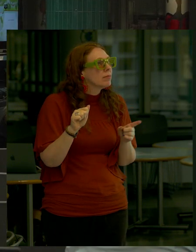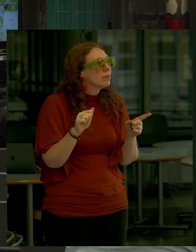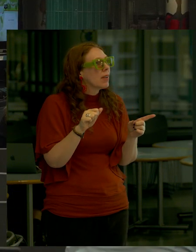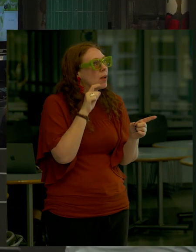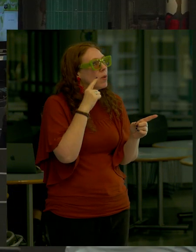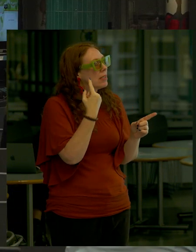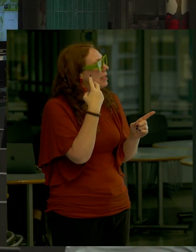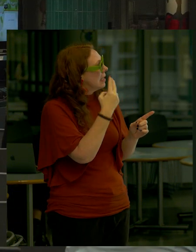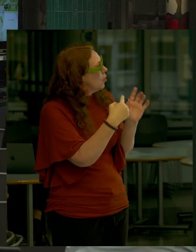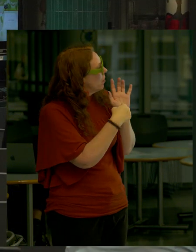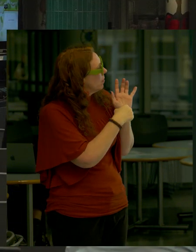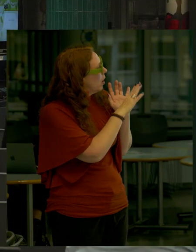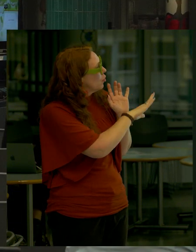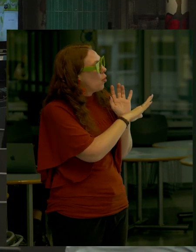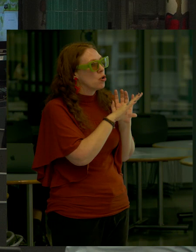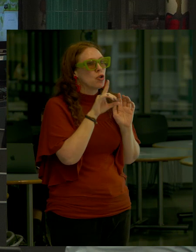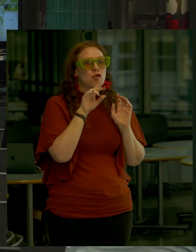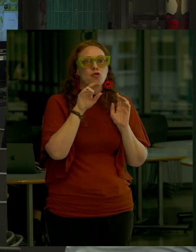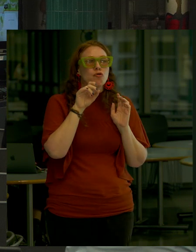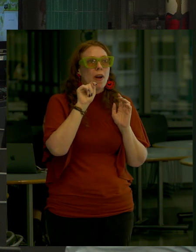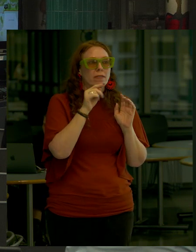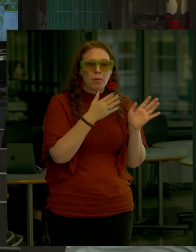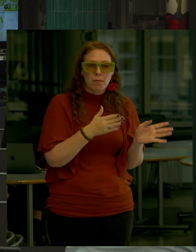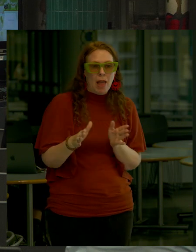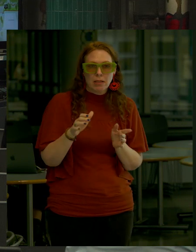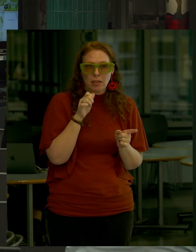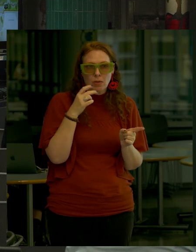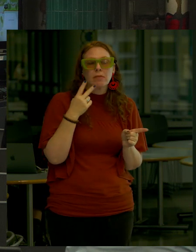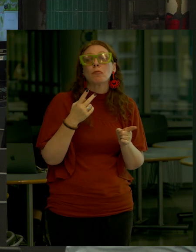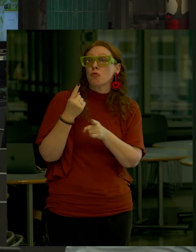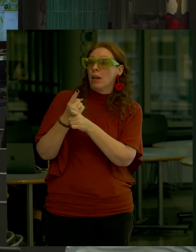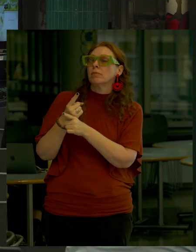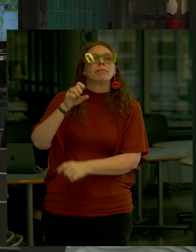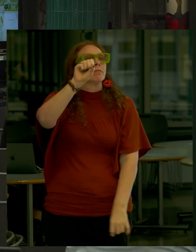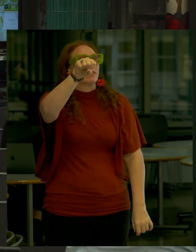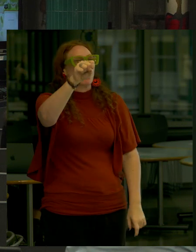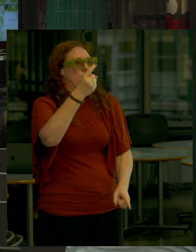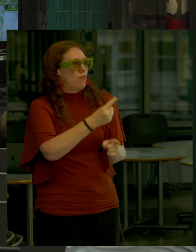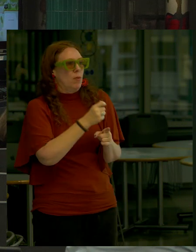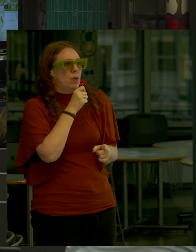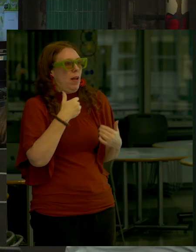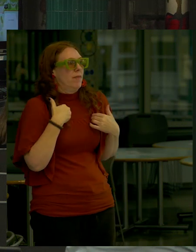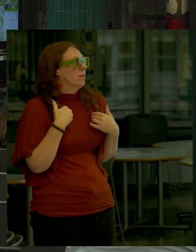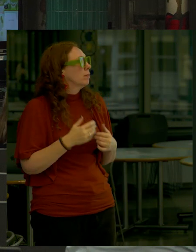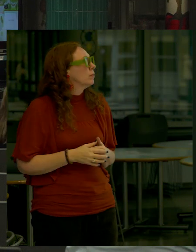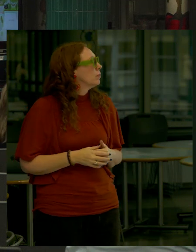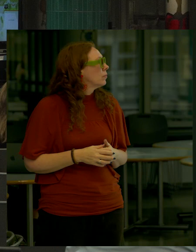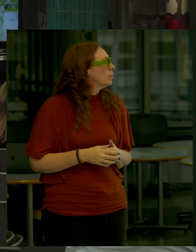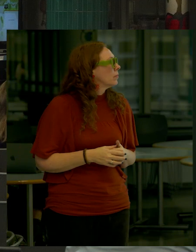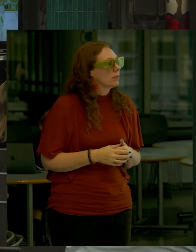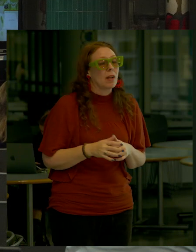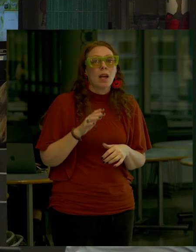see it represented on your draft plans here, correct? That's correct So we're going to move back to